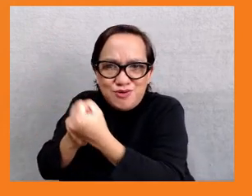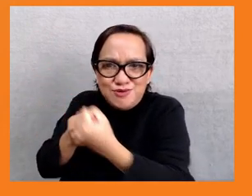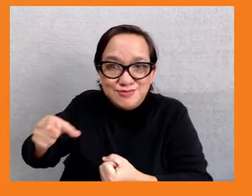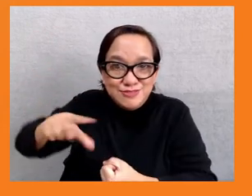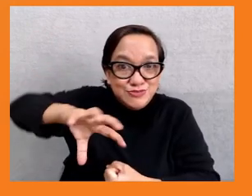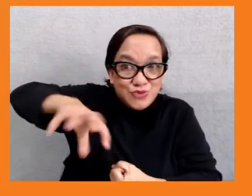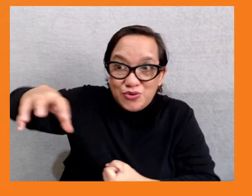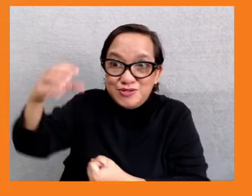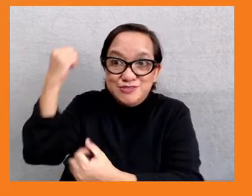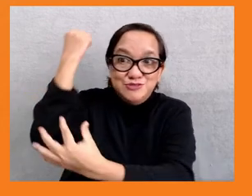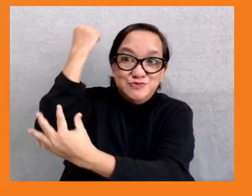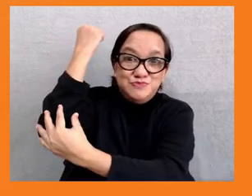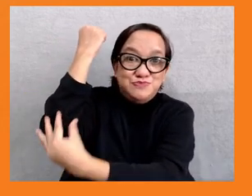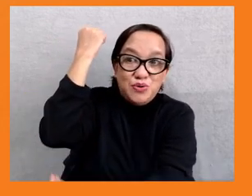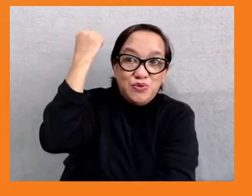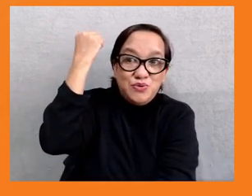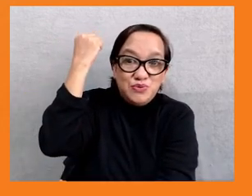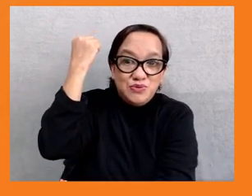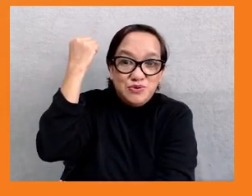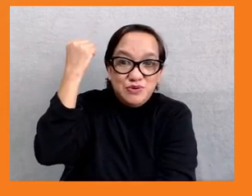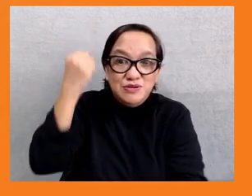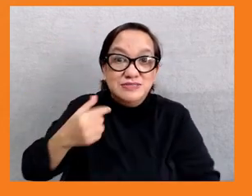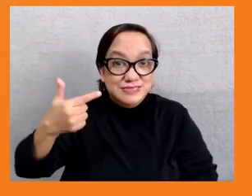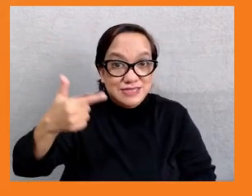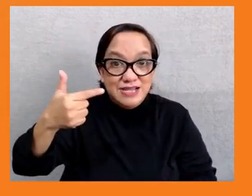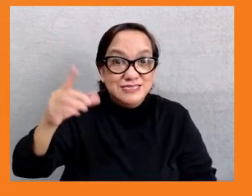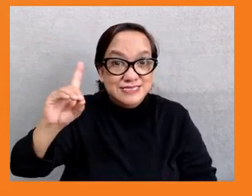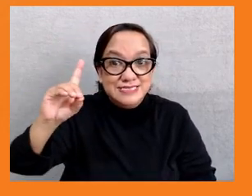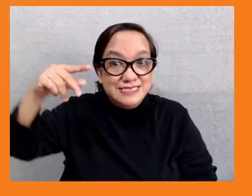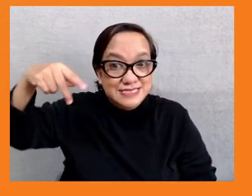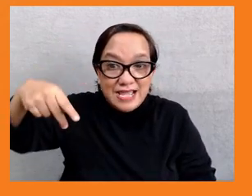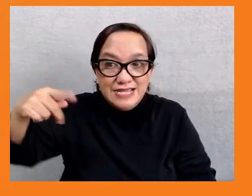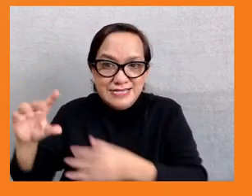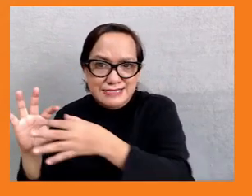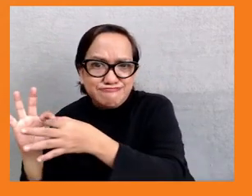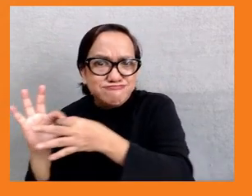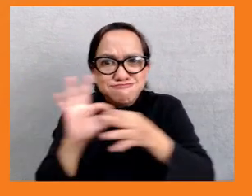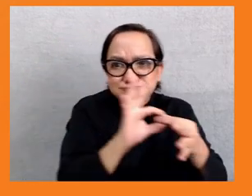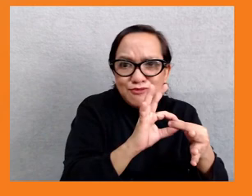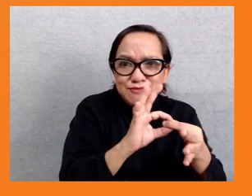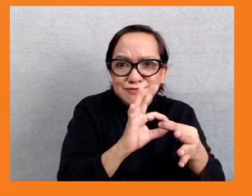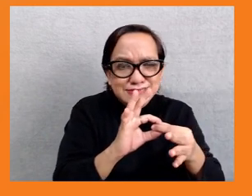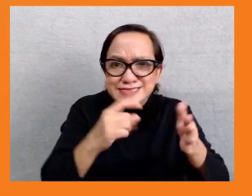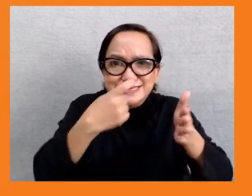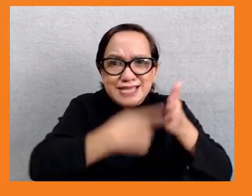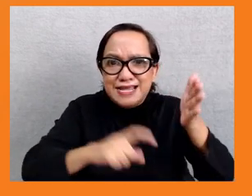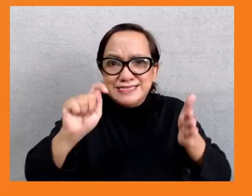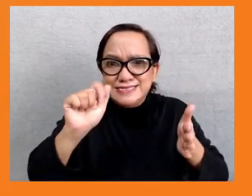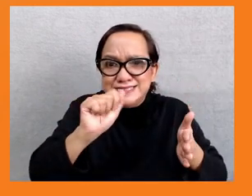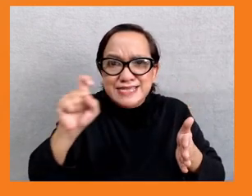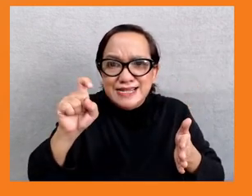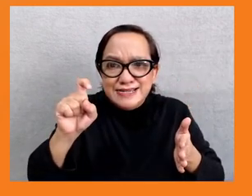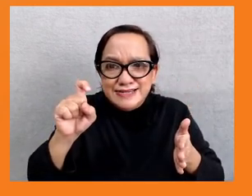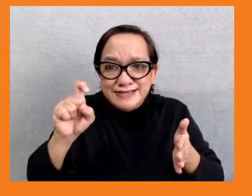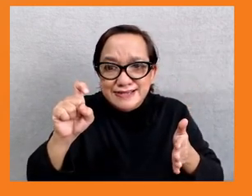is to try to raise taxes. And so I think generally there's scope to do that. Asia's tax as a share of GDP